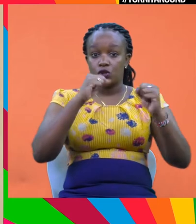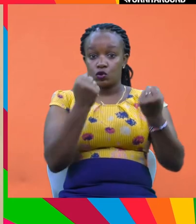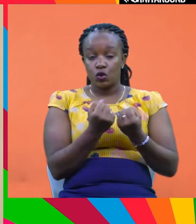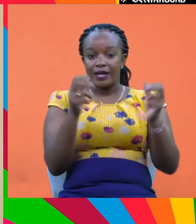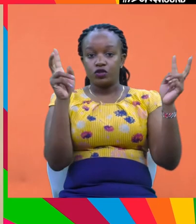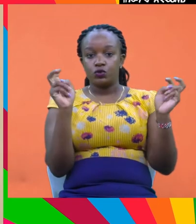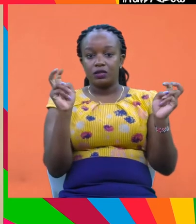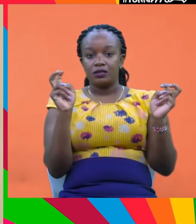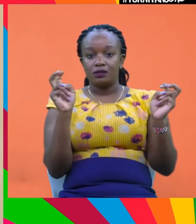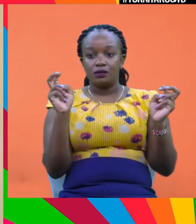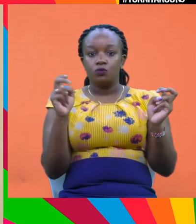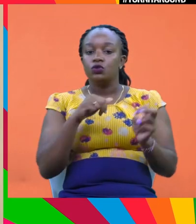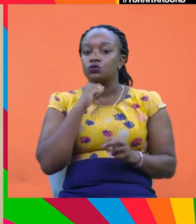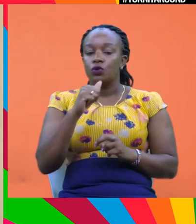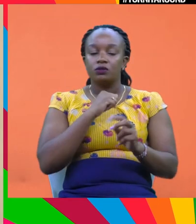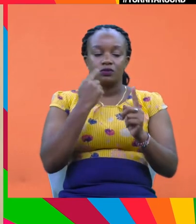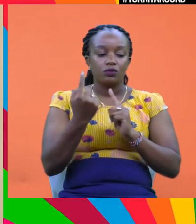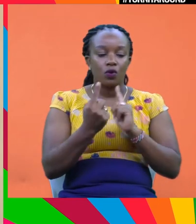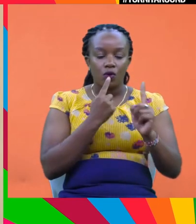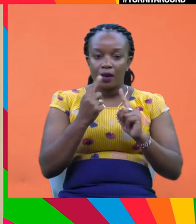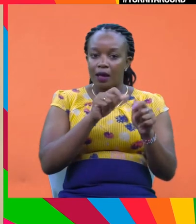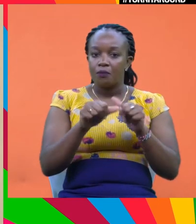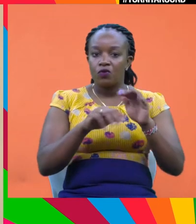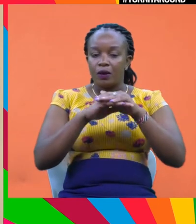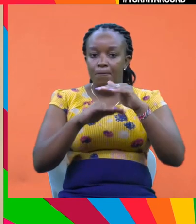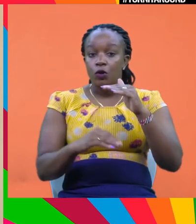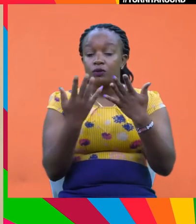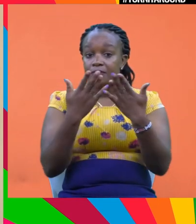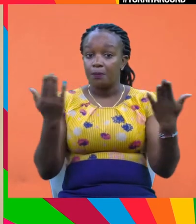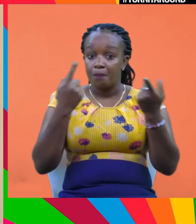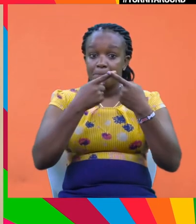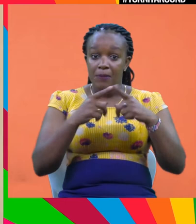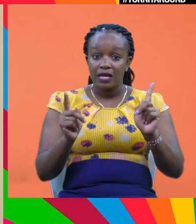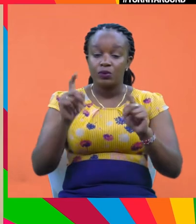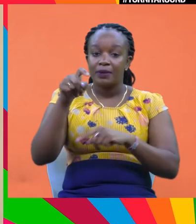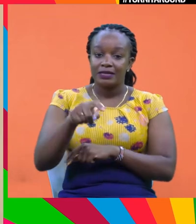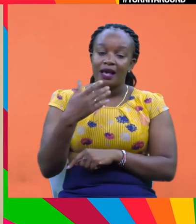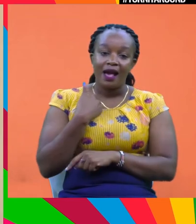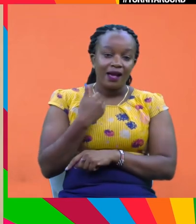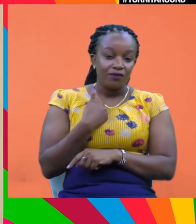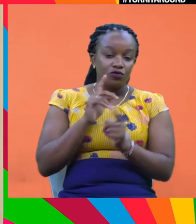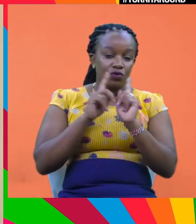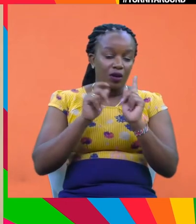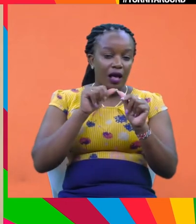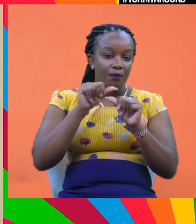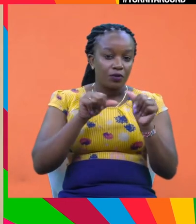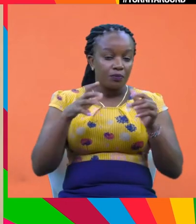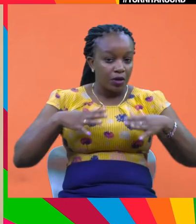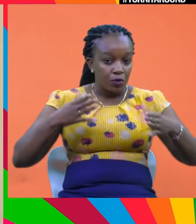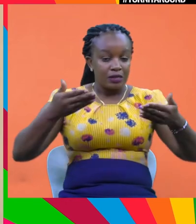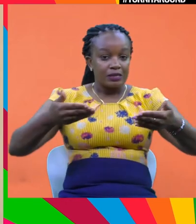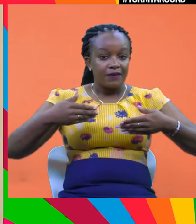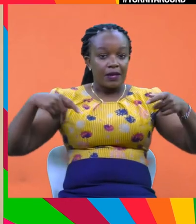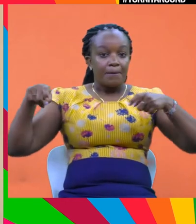issues. You should be just looking at the bottom dollar because that's because you're looking after the fiduciary duty for people receiving